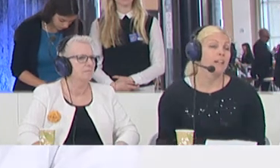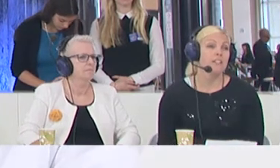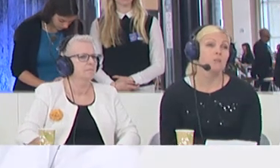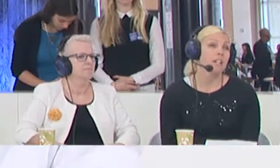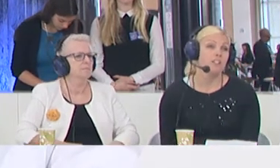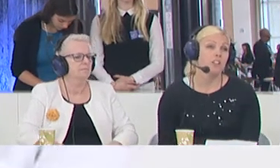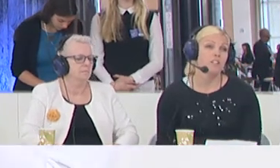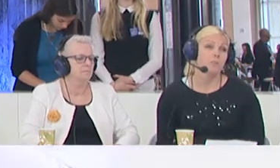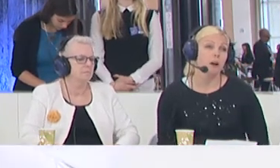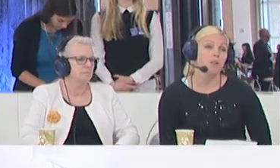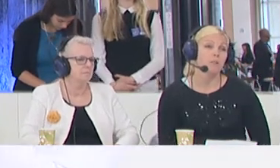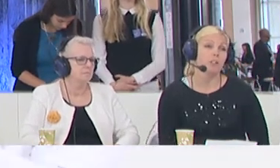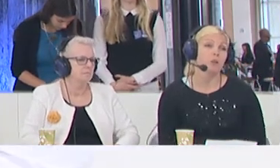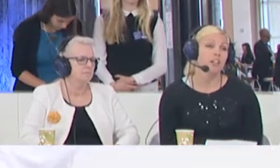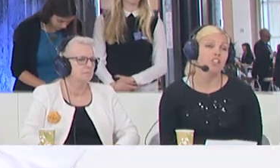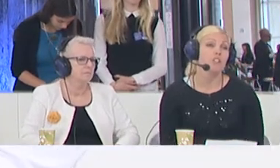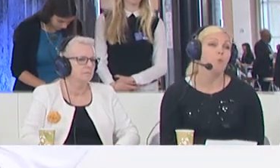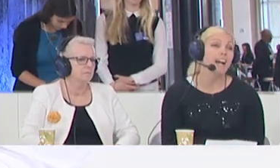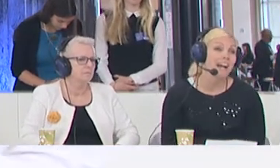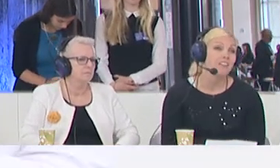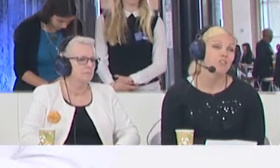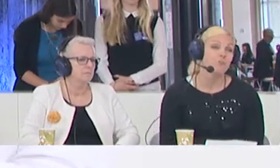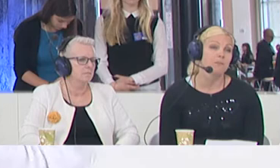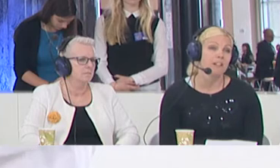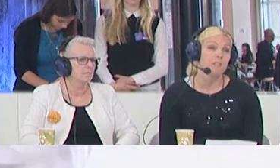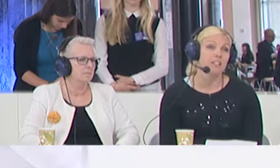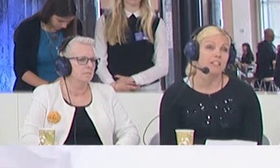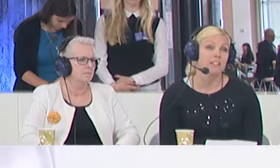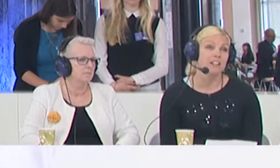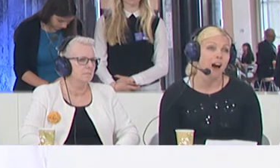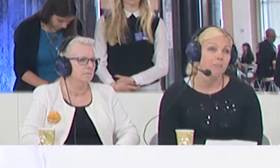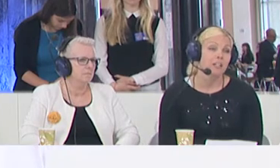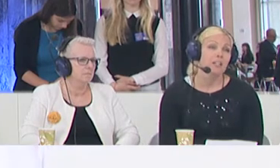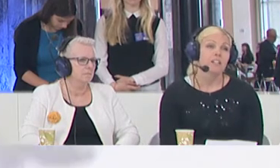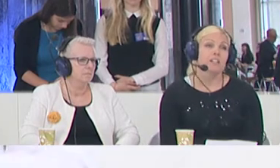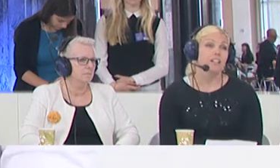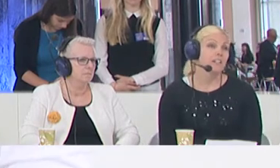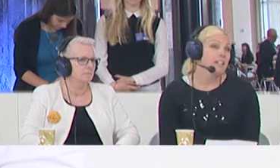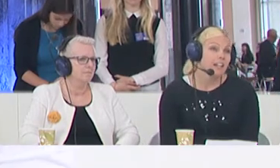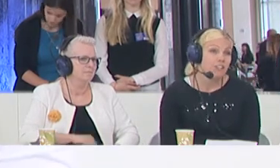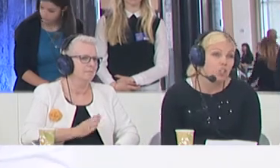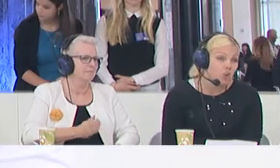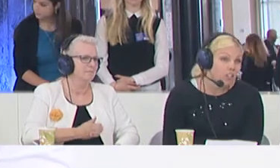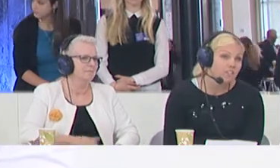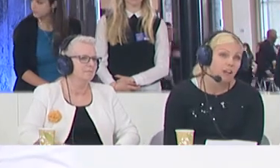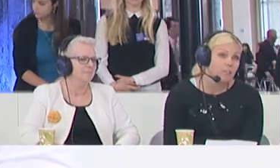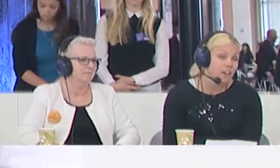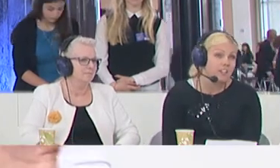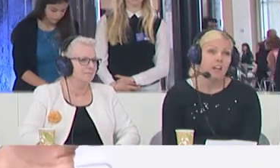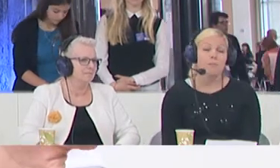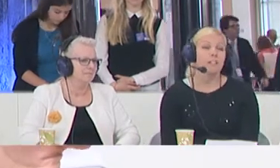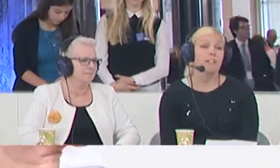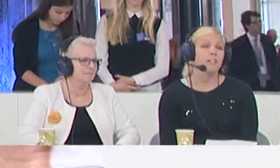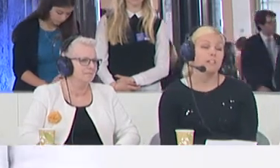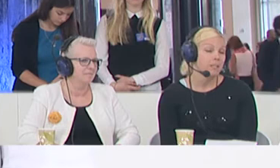ways, ways to solve this problem. But the question is, where does the responsibility stop? Does it, is it at the shores of Lebanon?